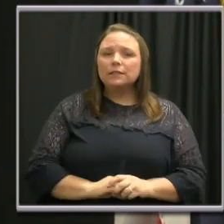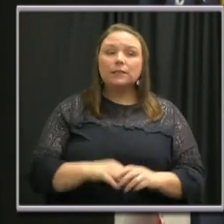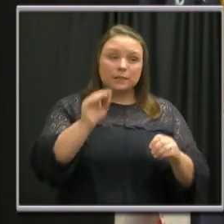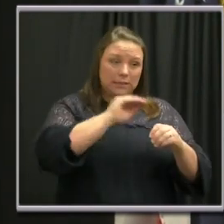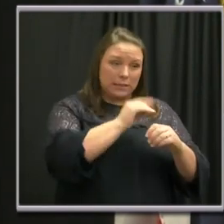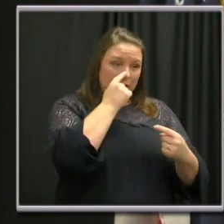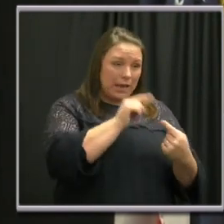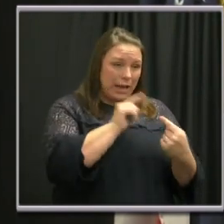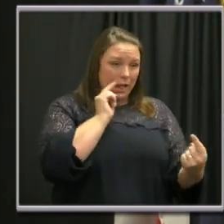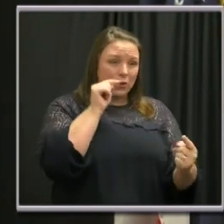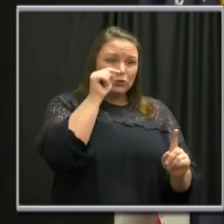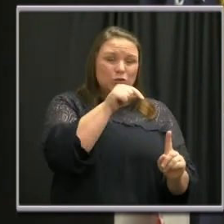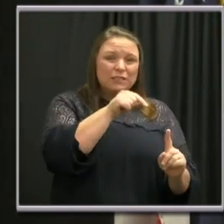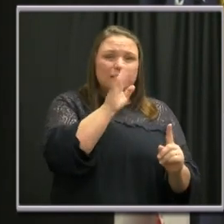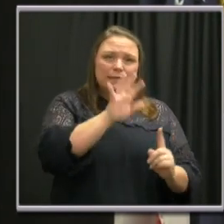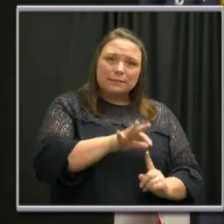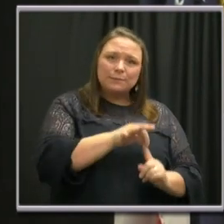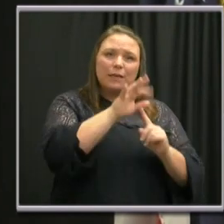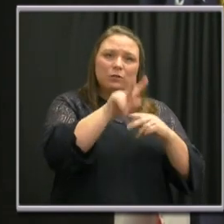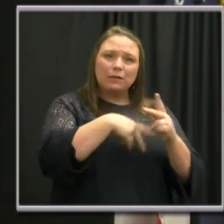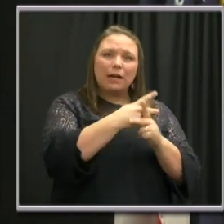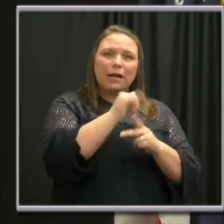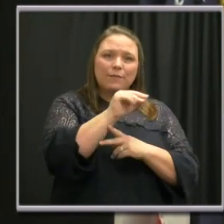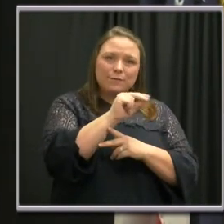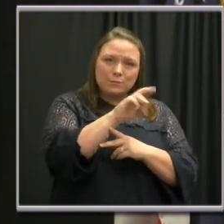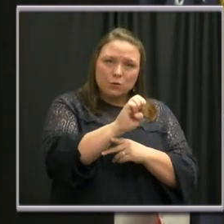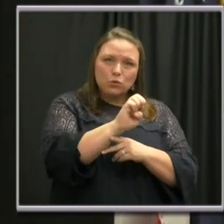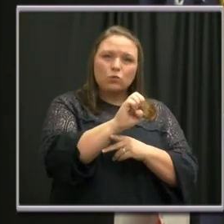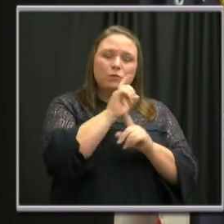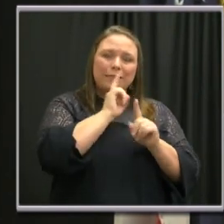Allergies are a result of a special kind of immune response called a hypersensitivity reaction.